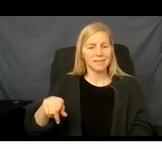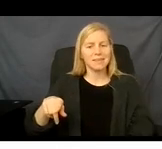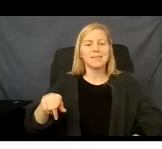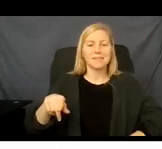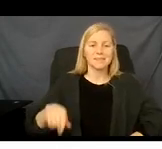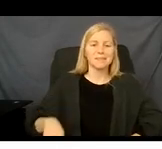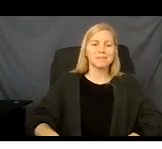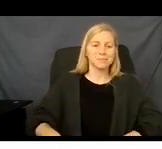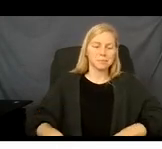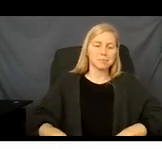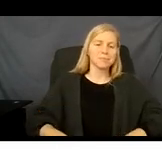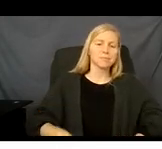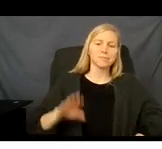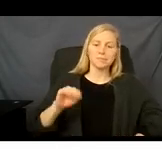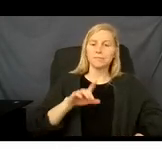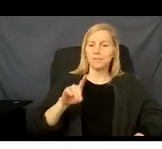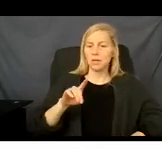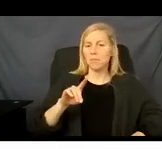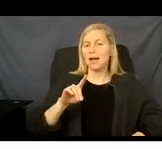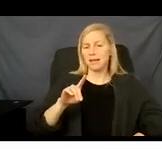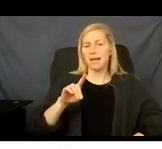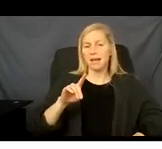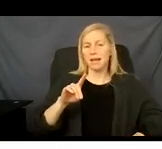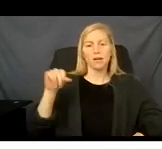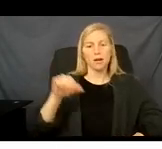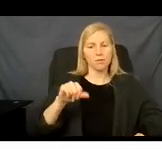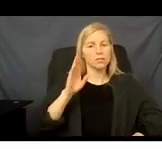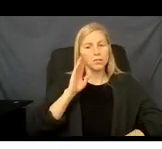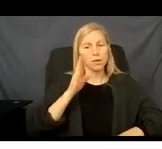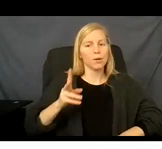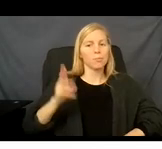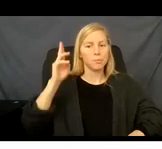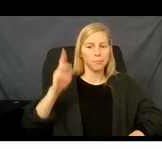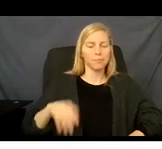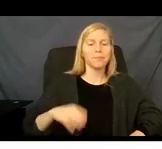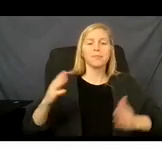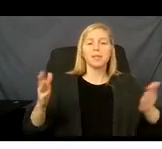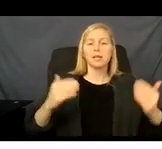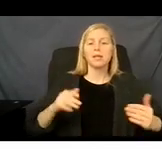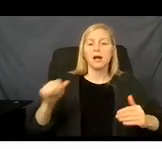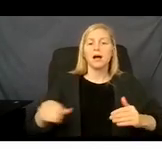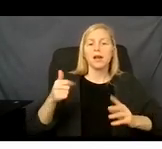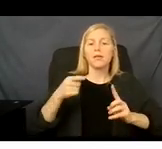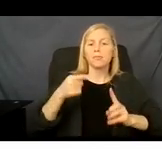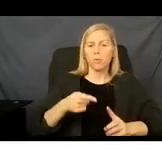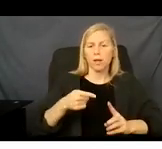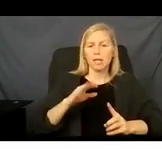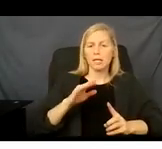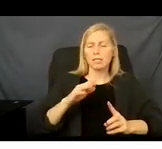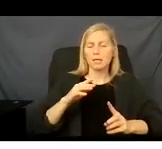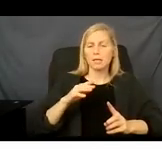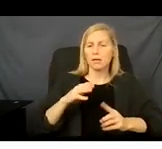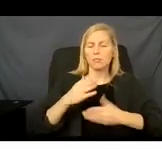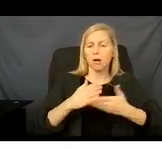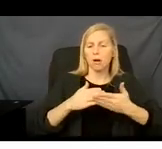And your Medicaid coverage would be ended. There is also another point on the application where the system